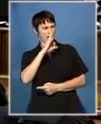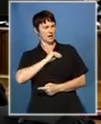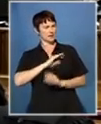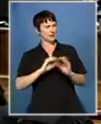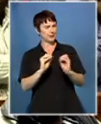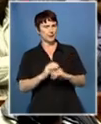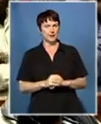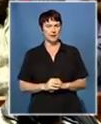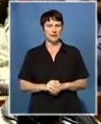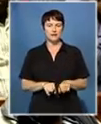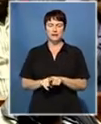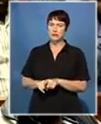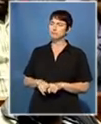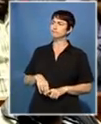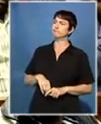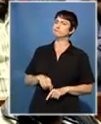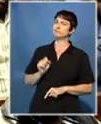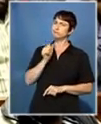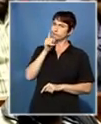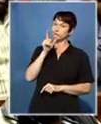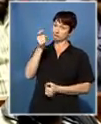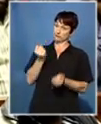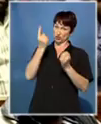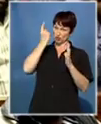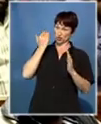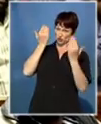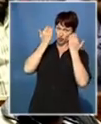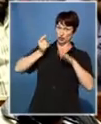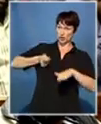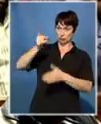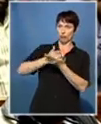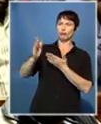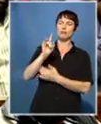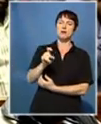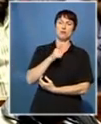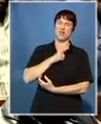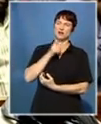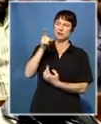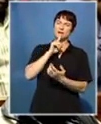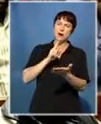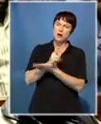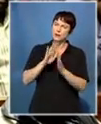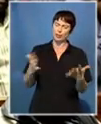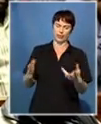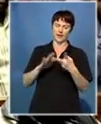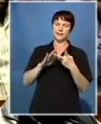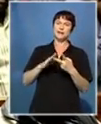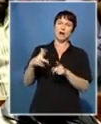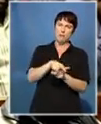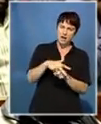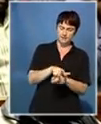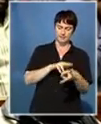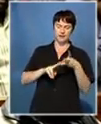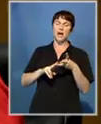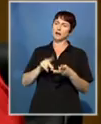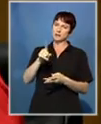recusal. You are biased, you are unfair, unobjective, dishonest, proven, undutful